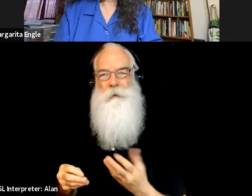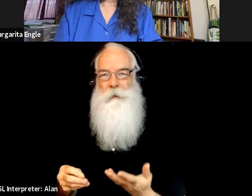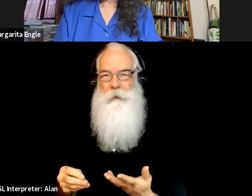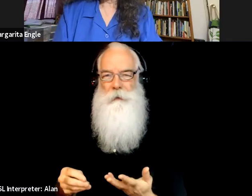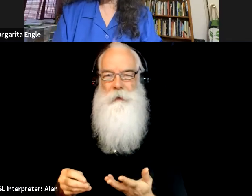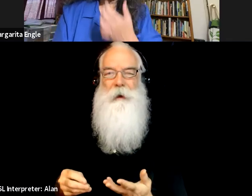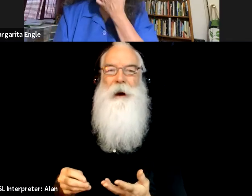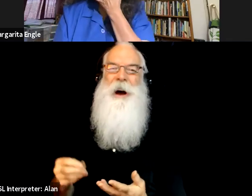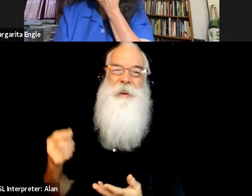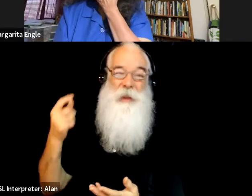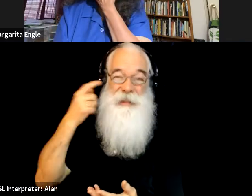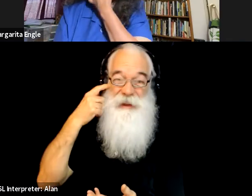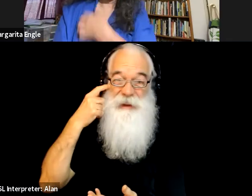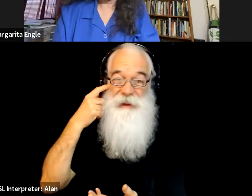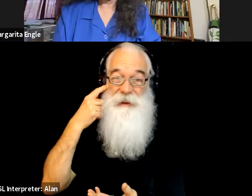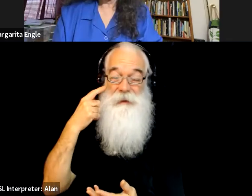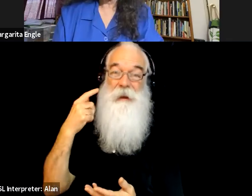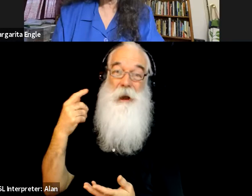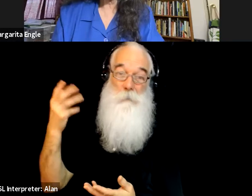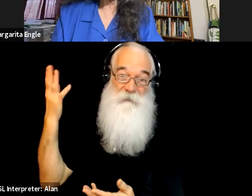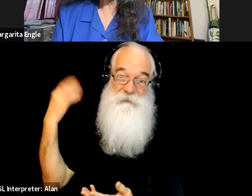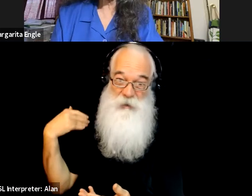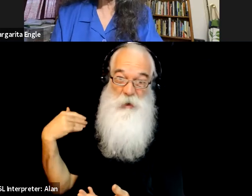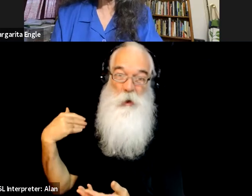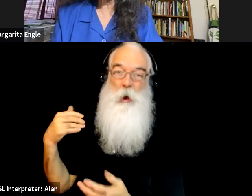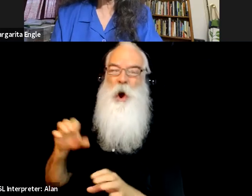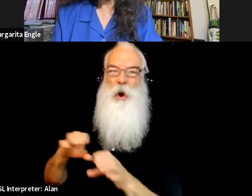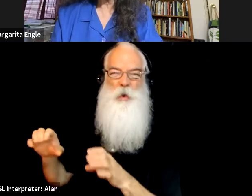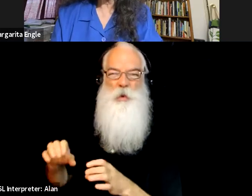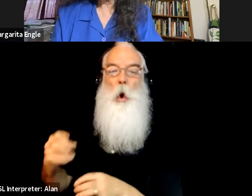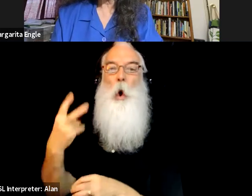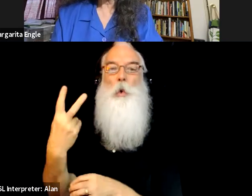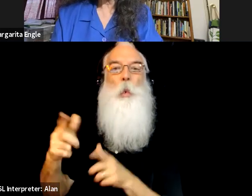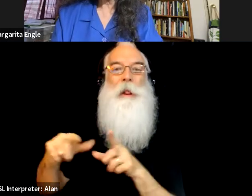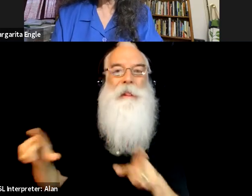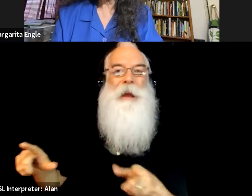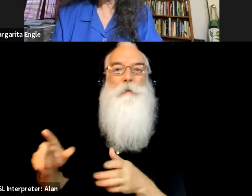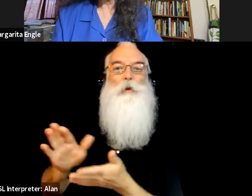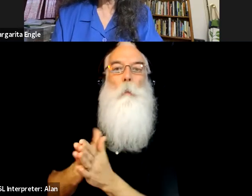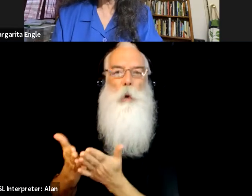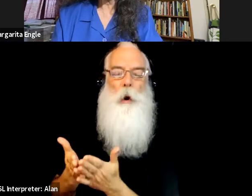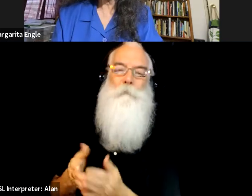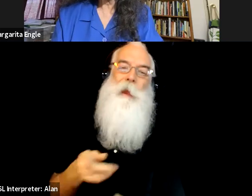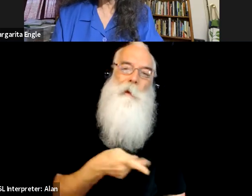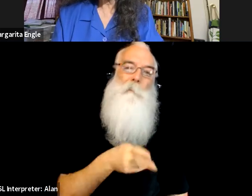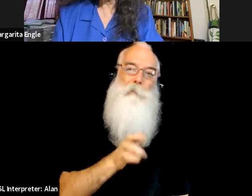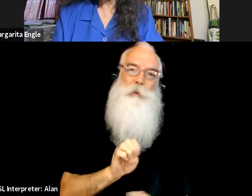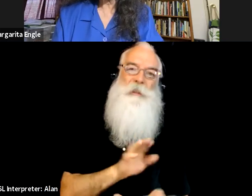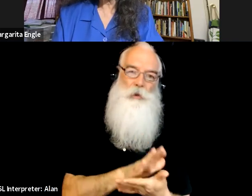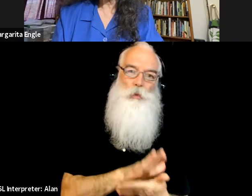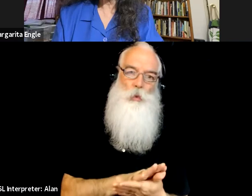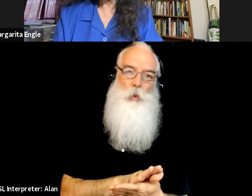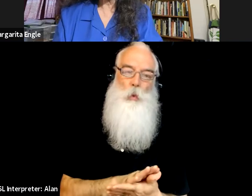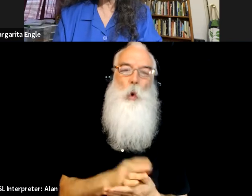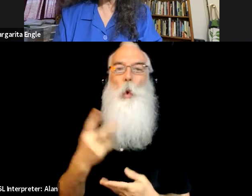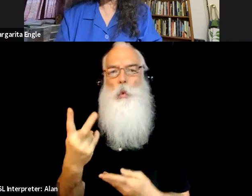for me. I had done some bilingual books and partly because really basic, like preschool bilingual books, because I knew growing